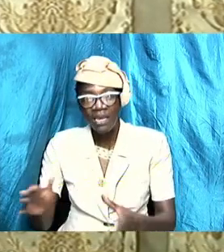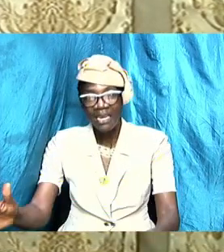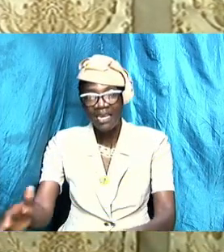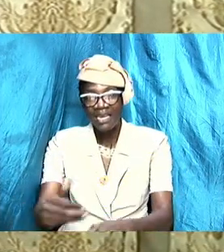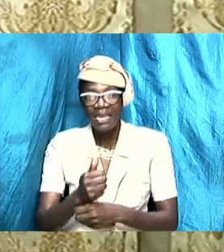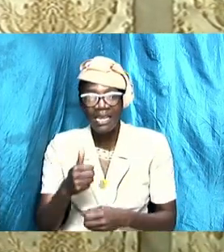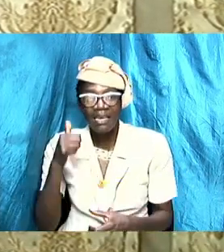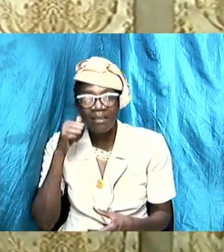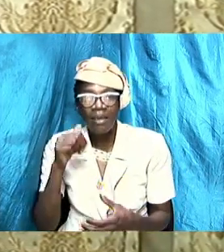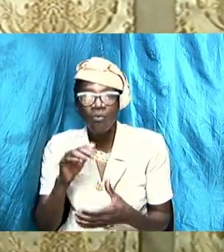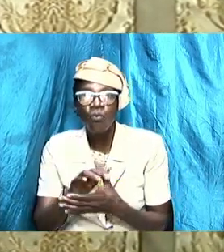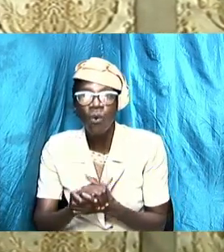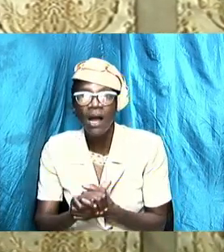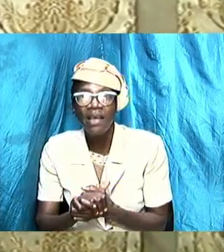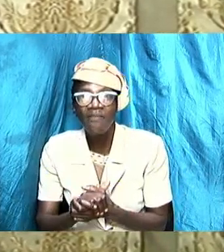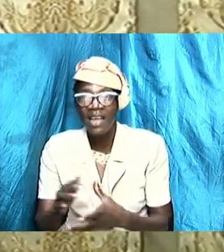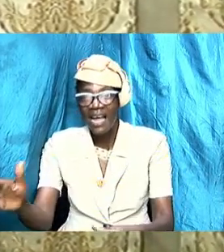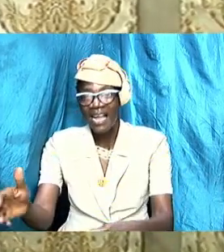shame